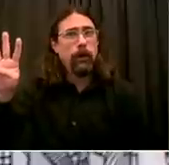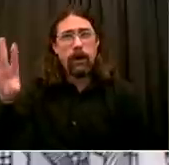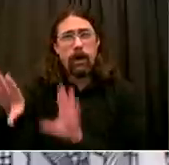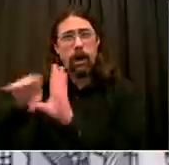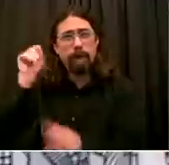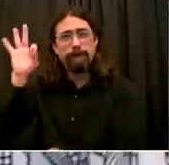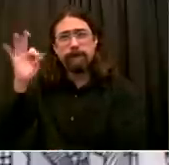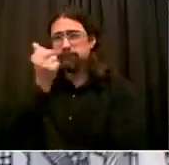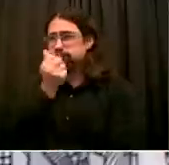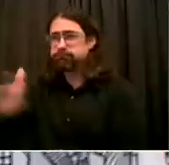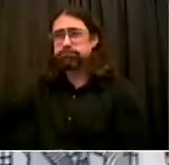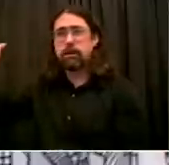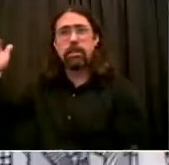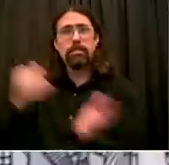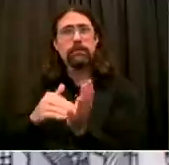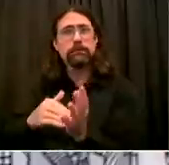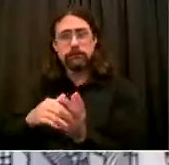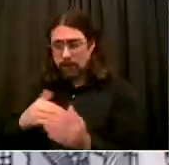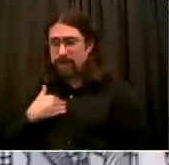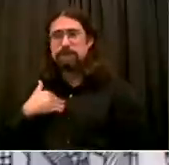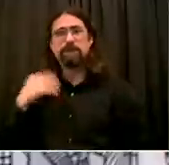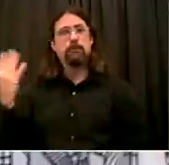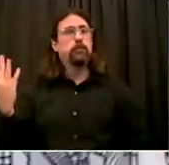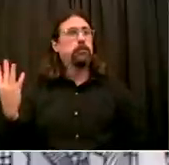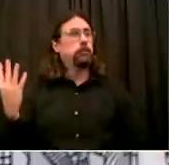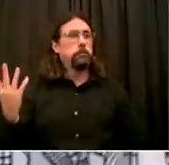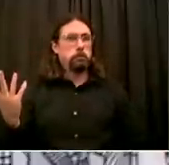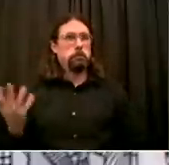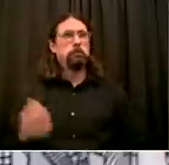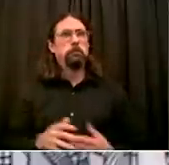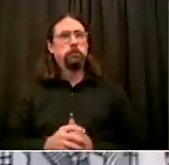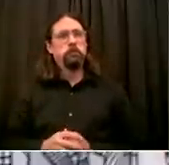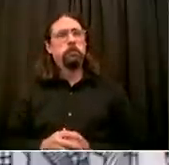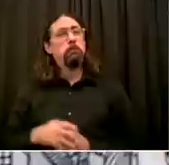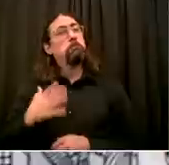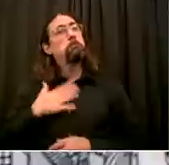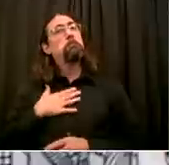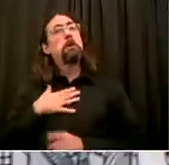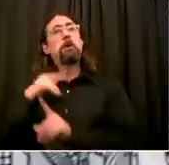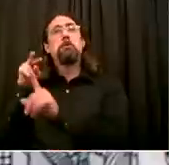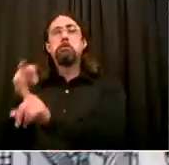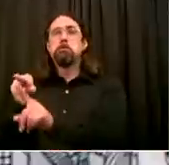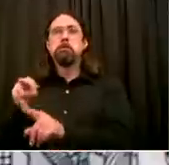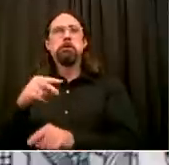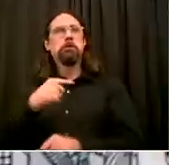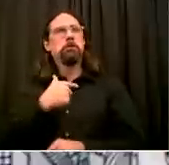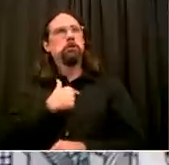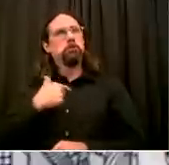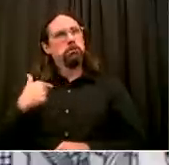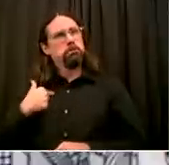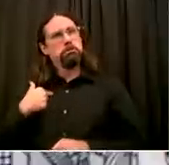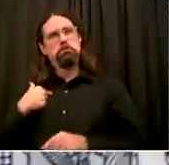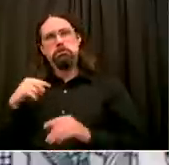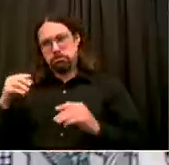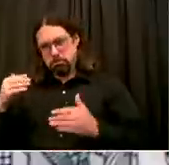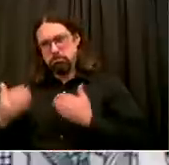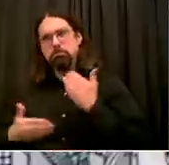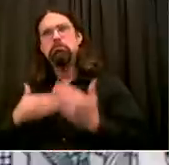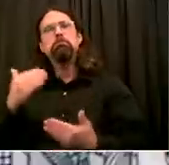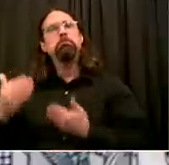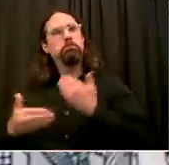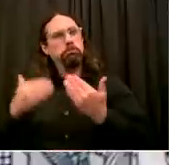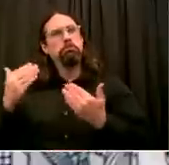information to be out to the school community. So if you have any example where that didn't happen, please let us know. Okay, everybody,